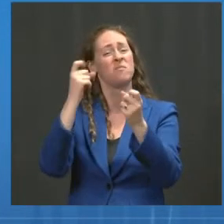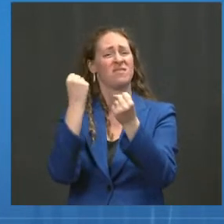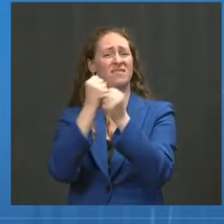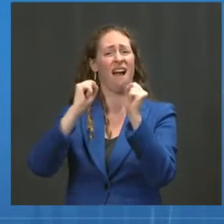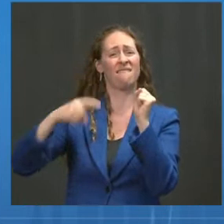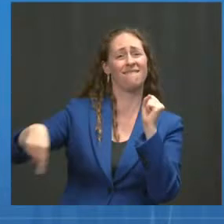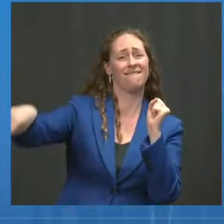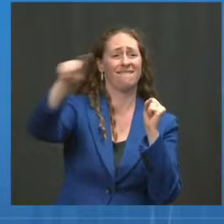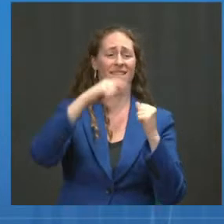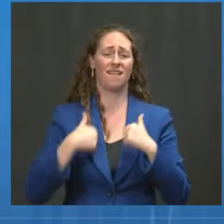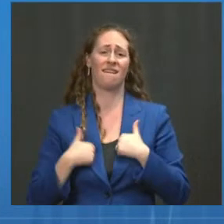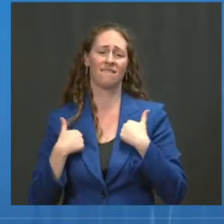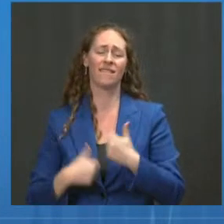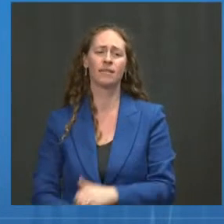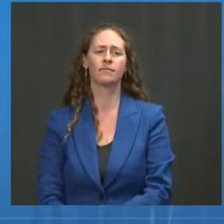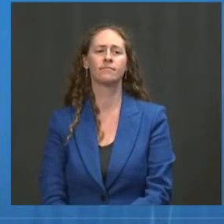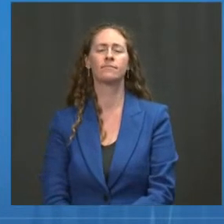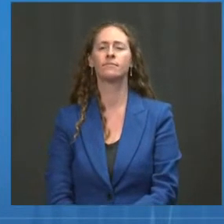Alice Park at Time.